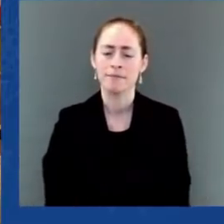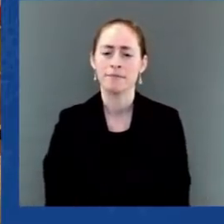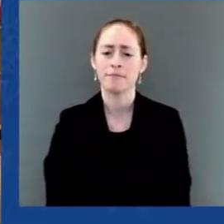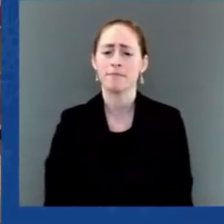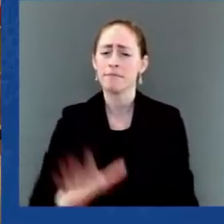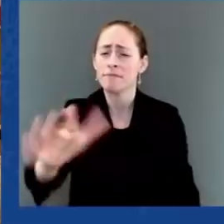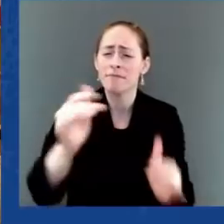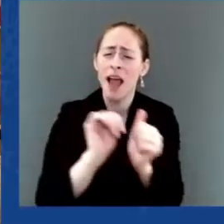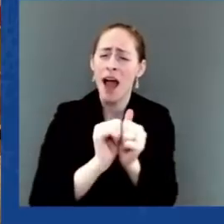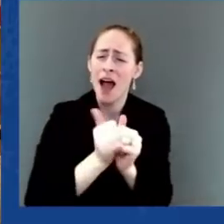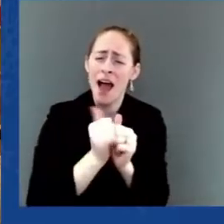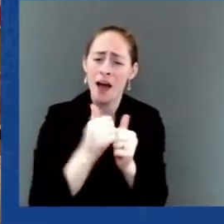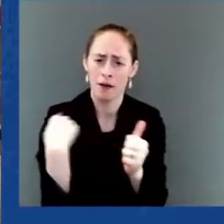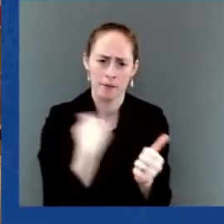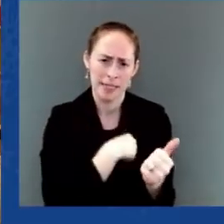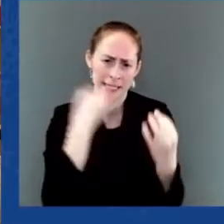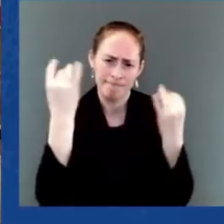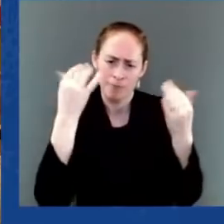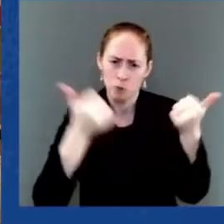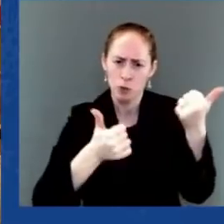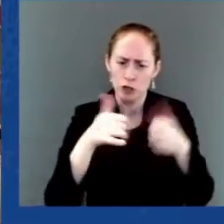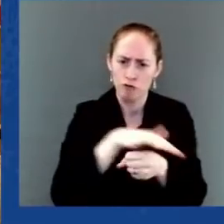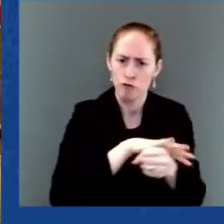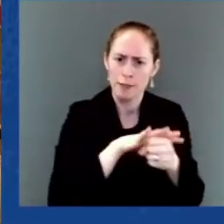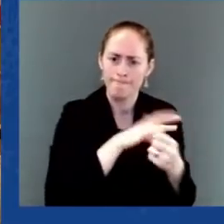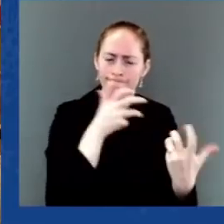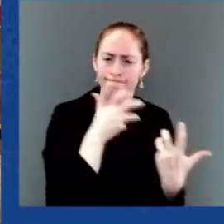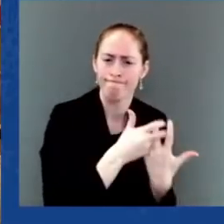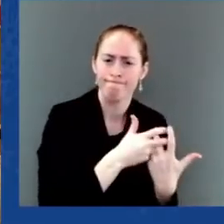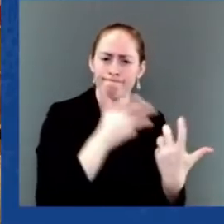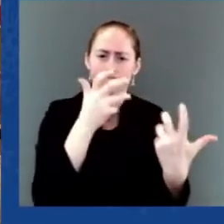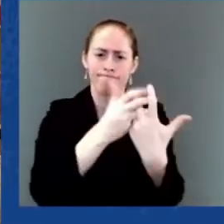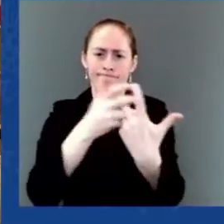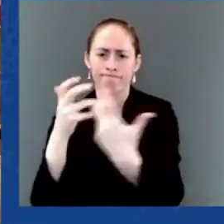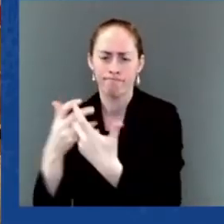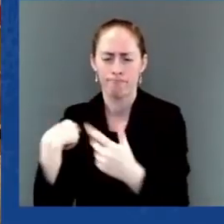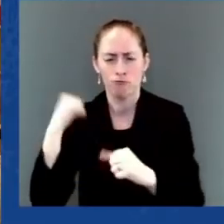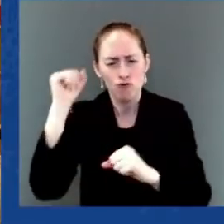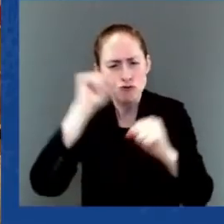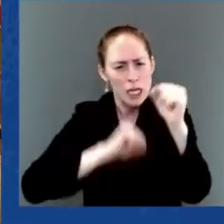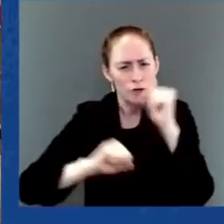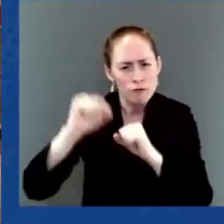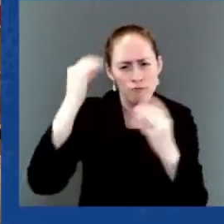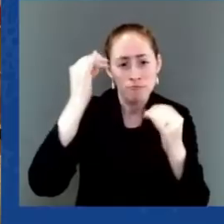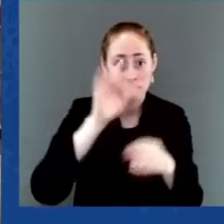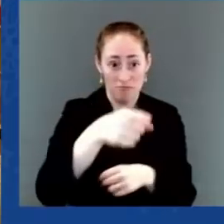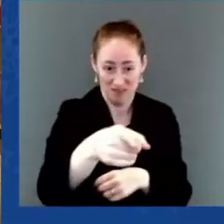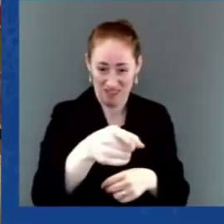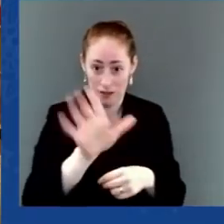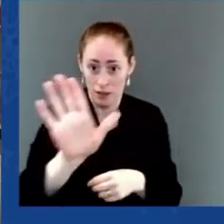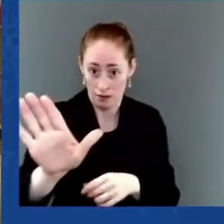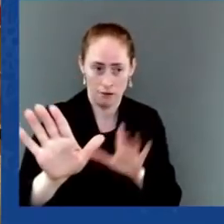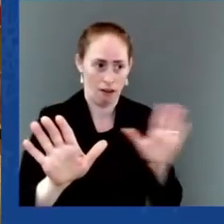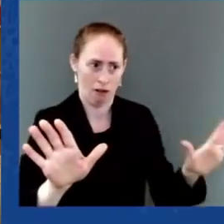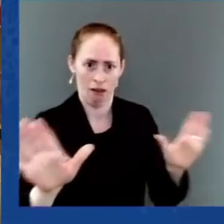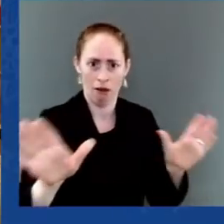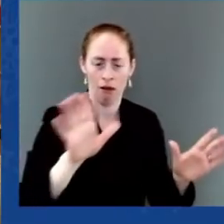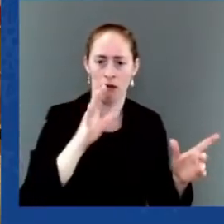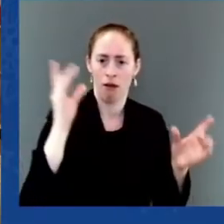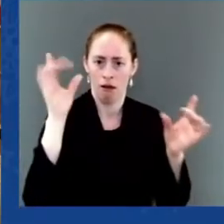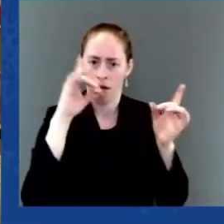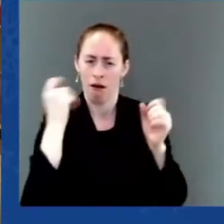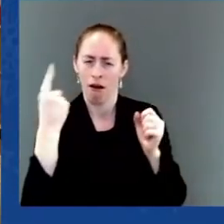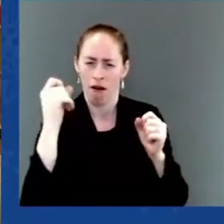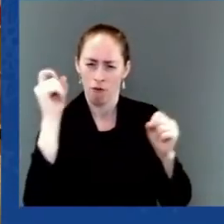course, this happens because we need to jointly plan our development and we should also